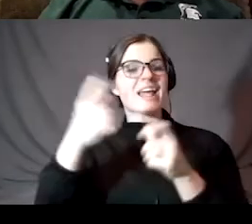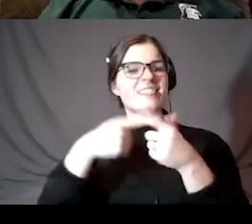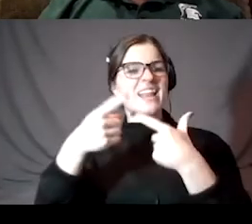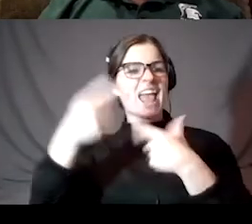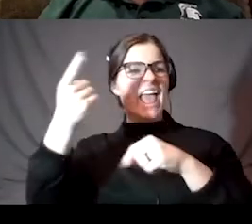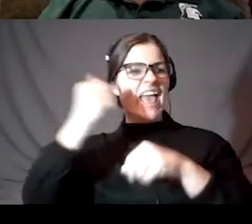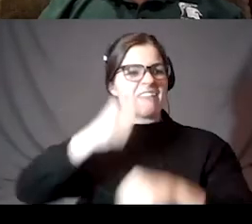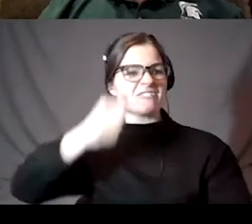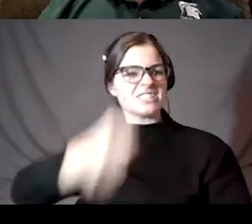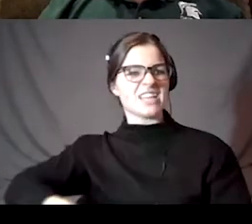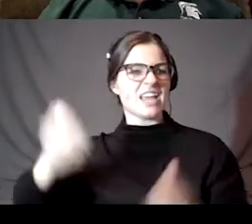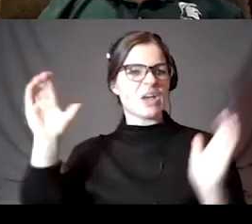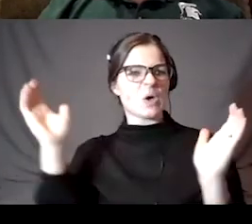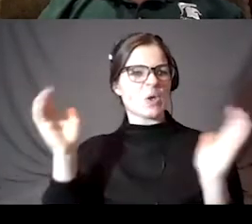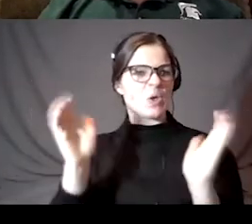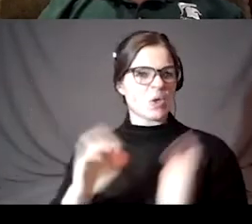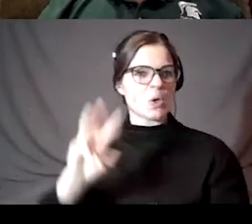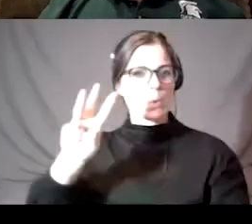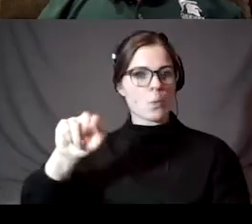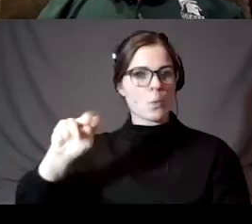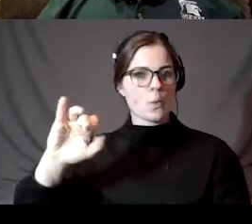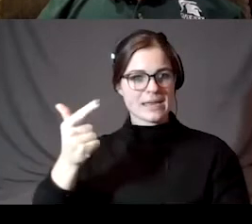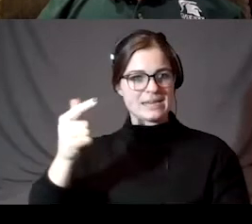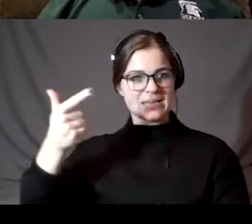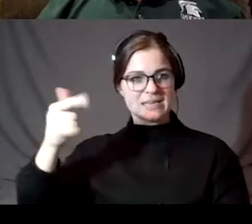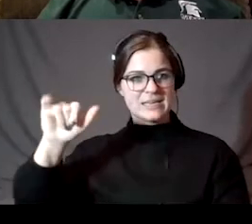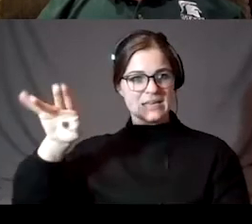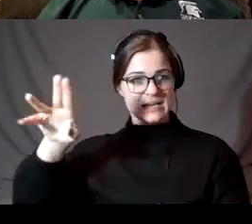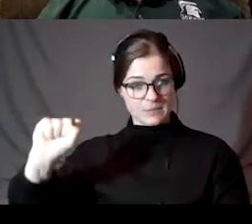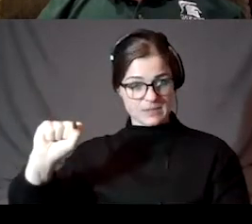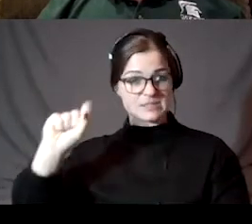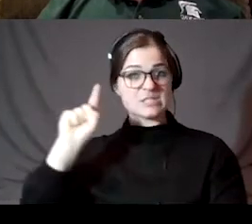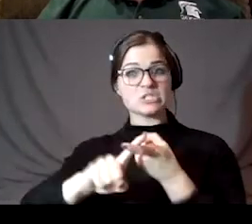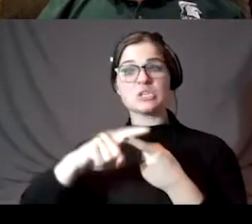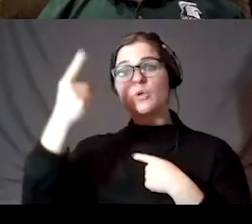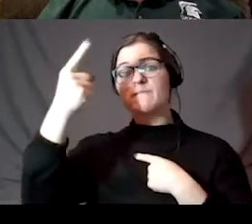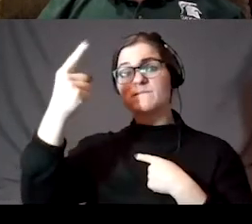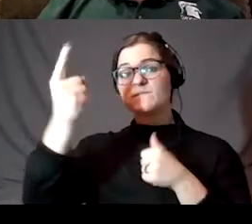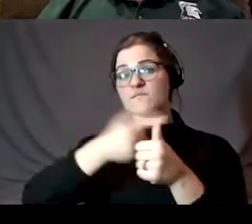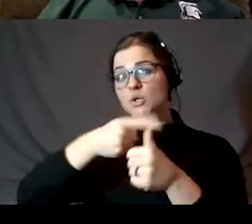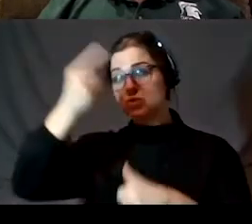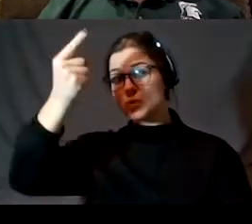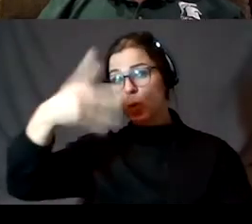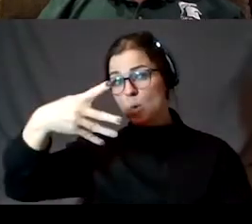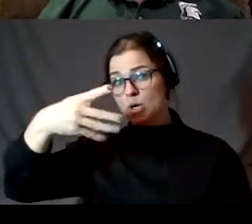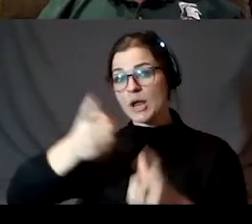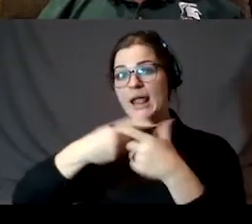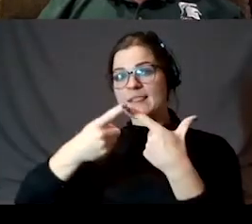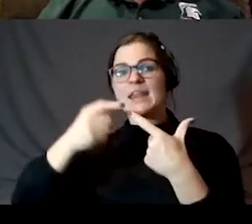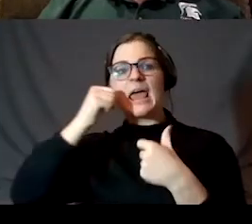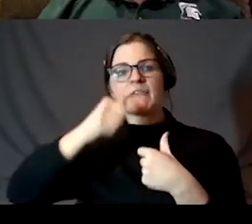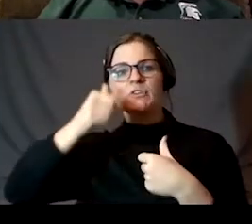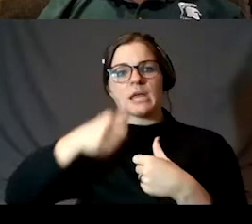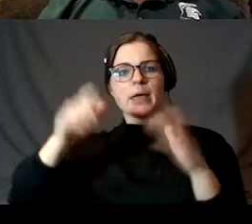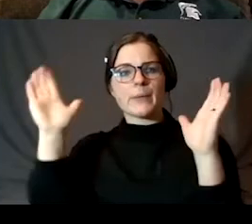waning gibbous to get the first quarter. And then you have a very wide crescent moving day by day